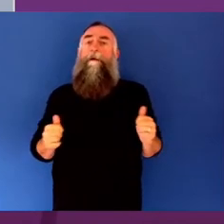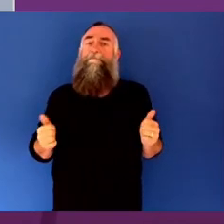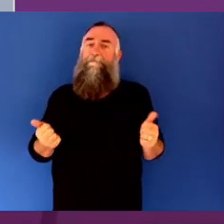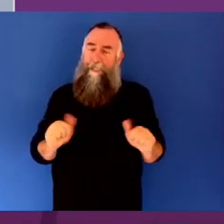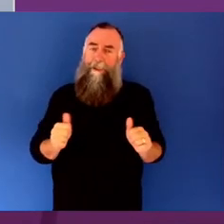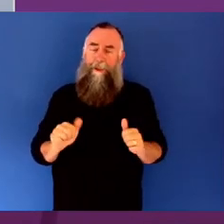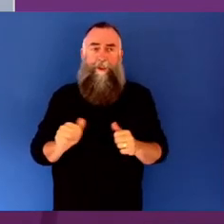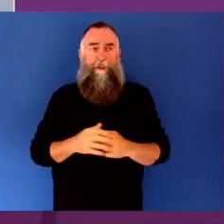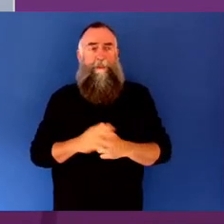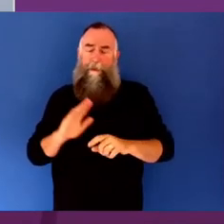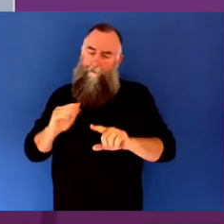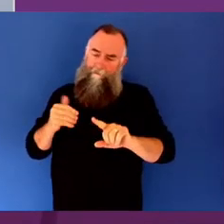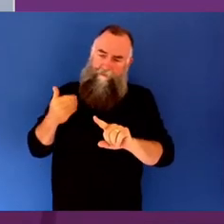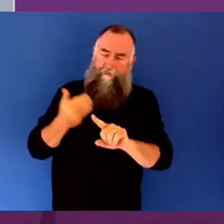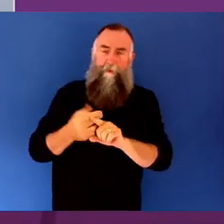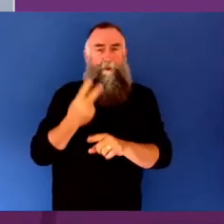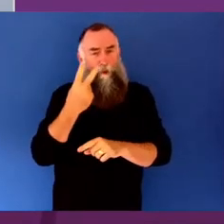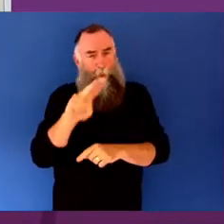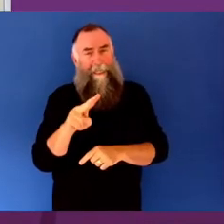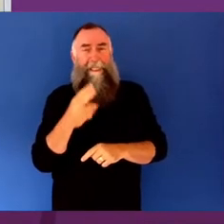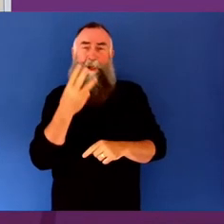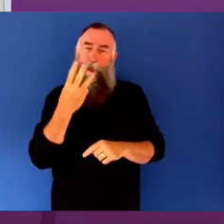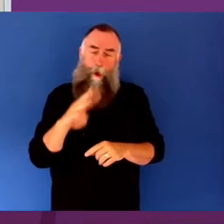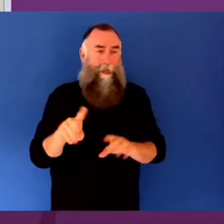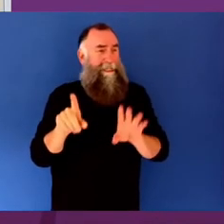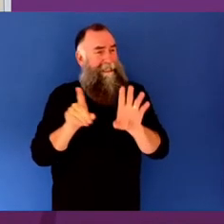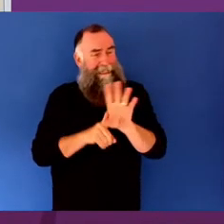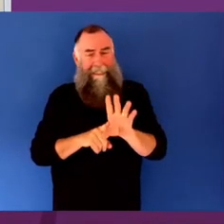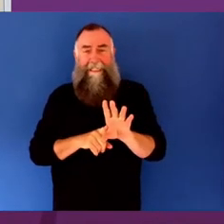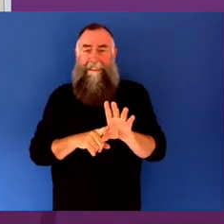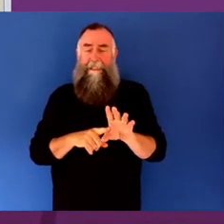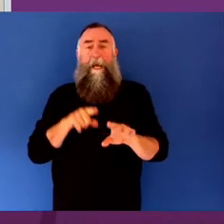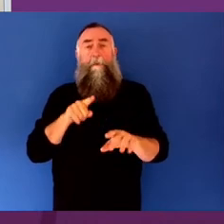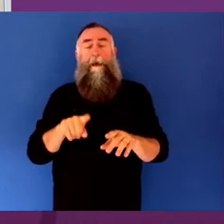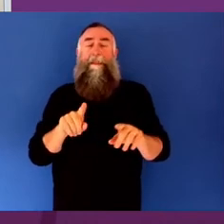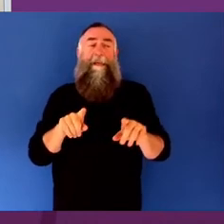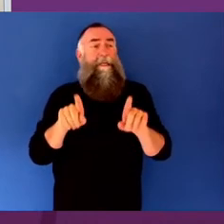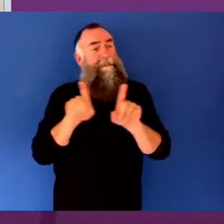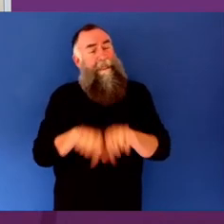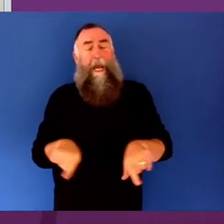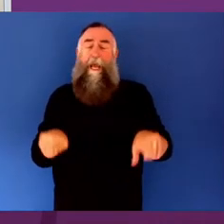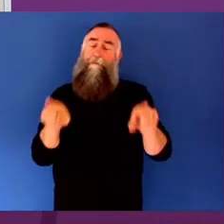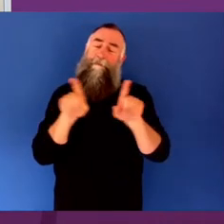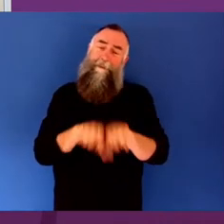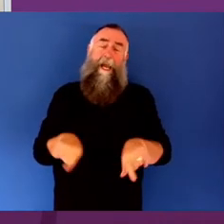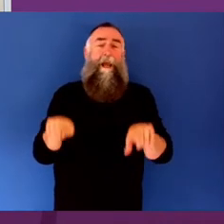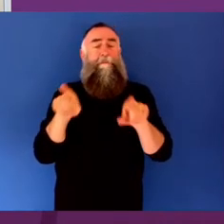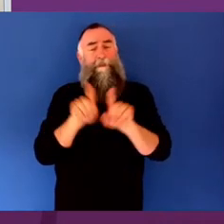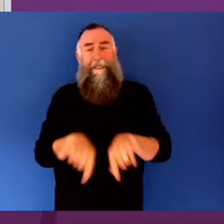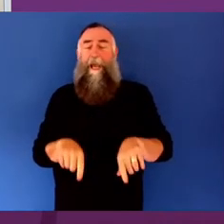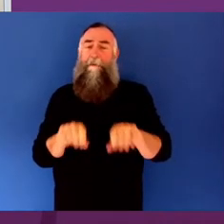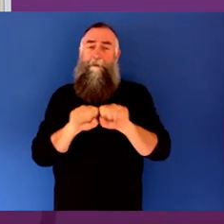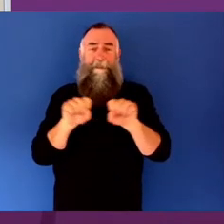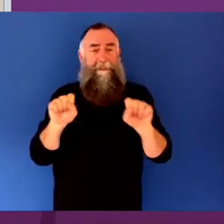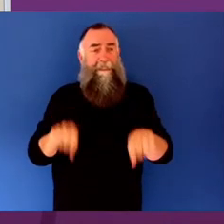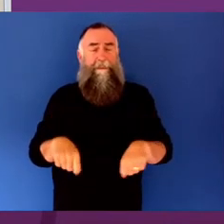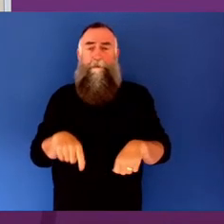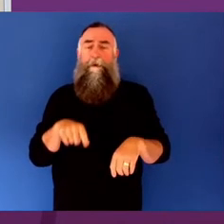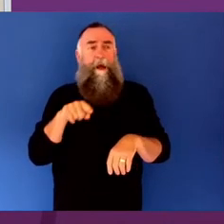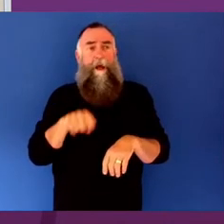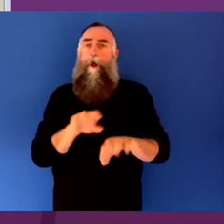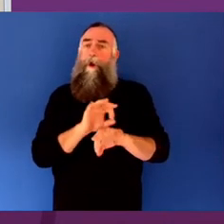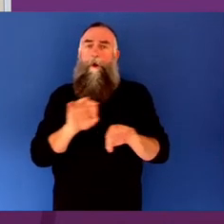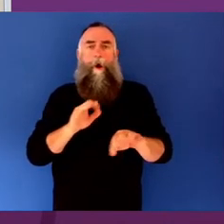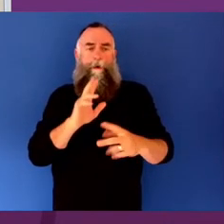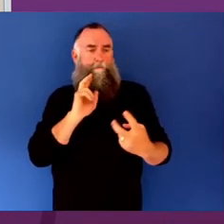commissions of inquiry say the same thing, that the system doesn't work for the people that it's designed, supposed to be